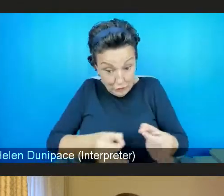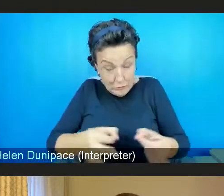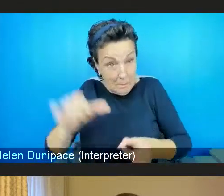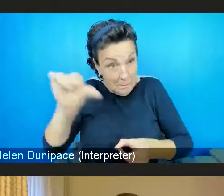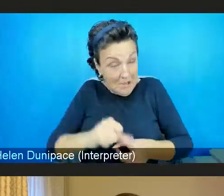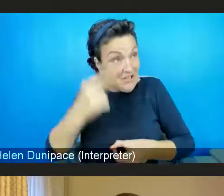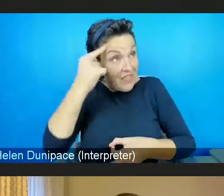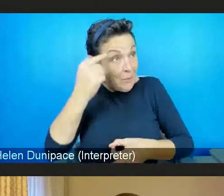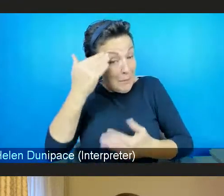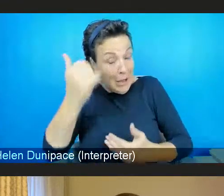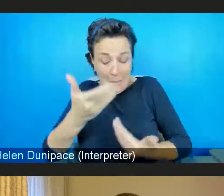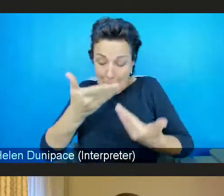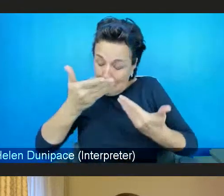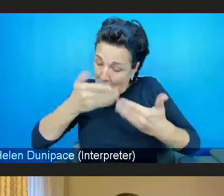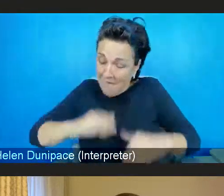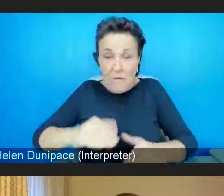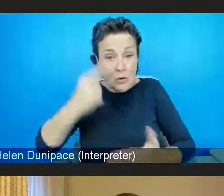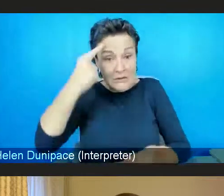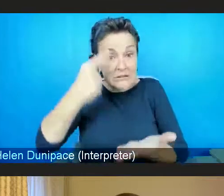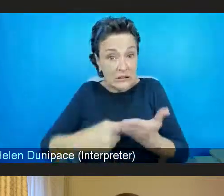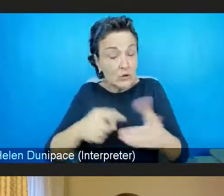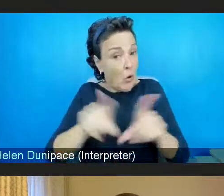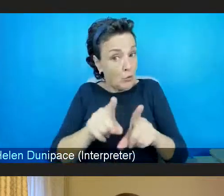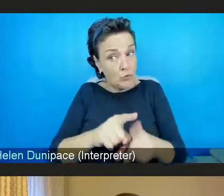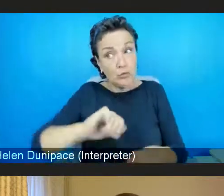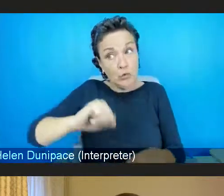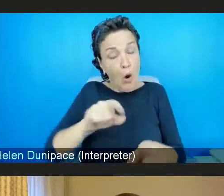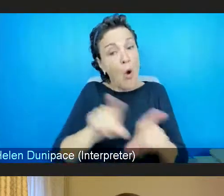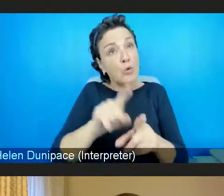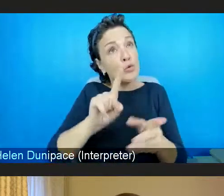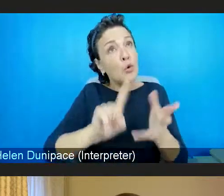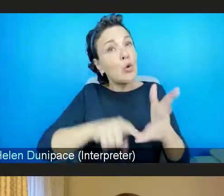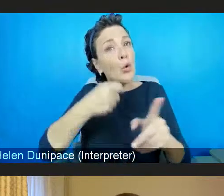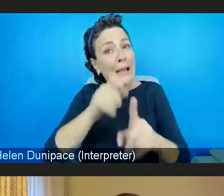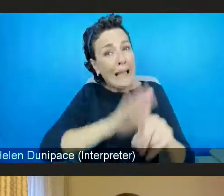the UK as a whole. So I'll come to Mark first. Mark.